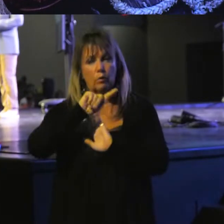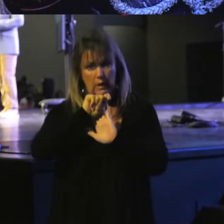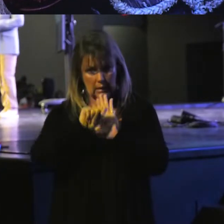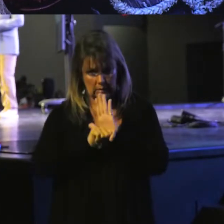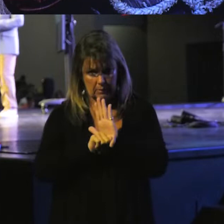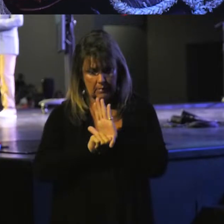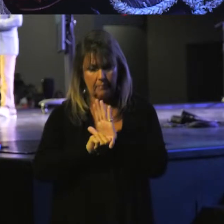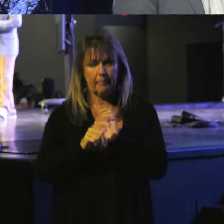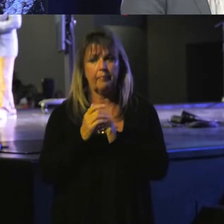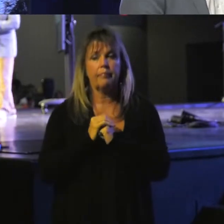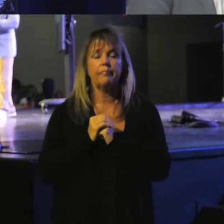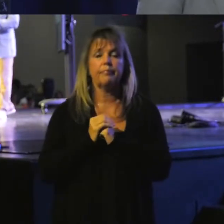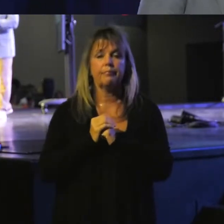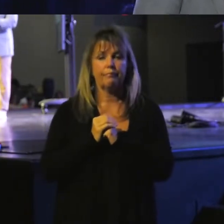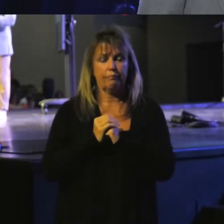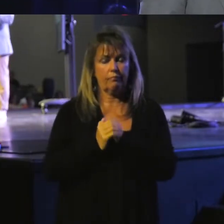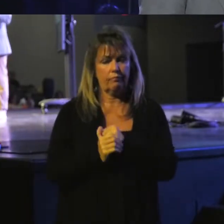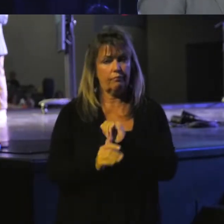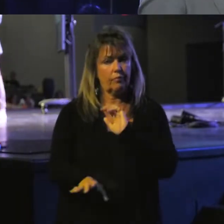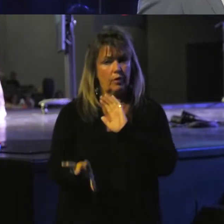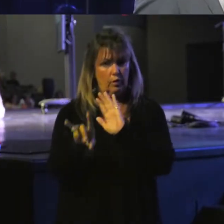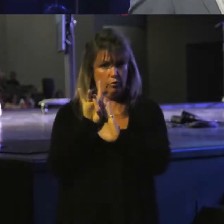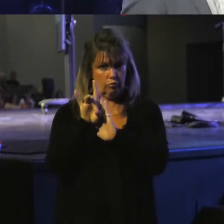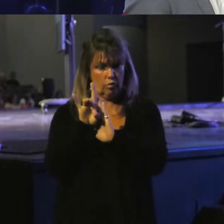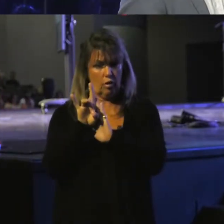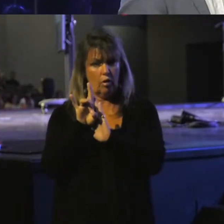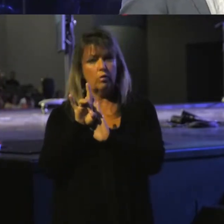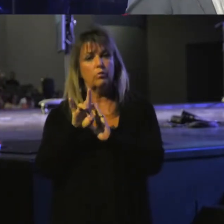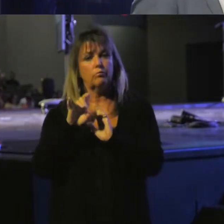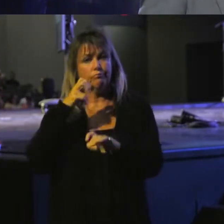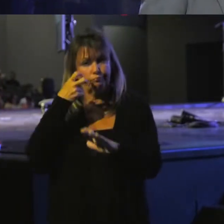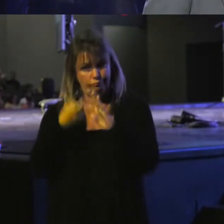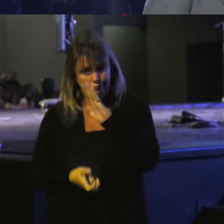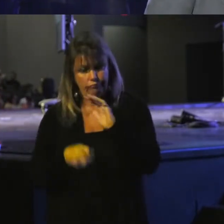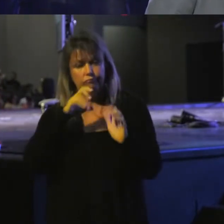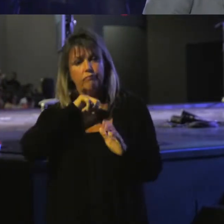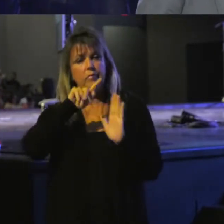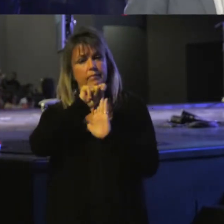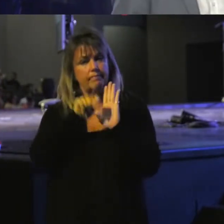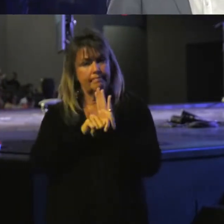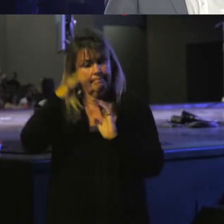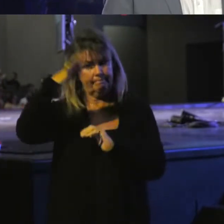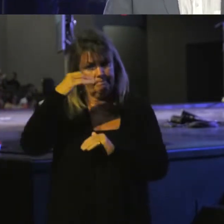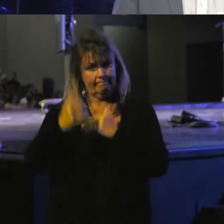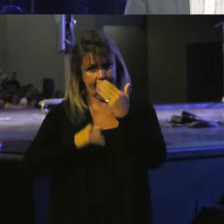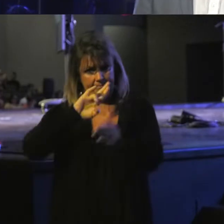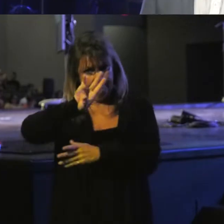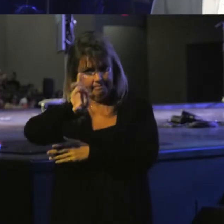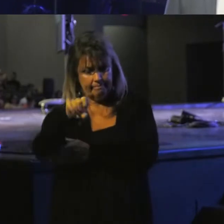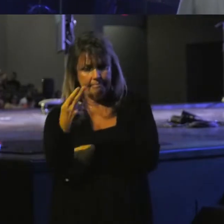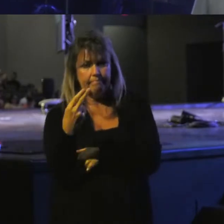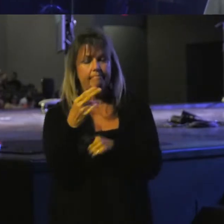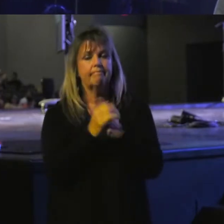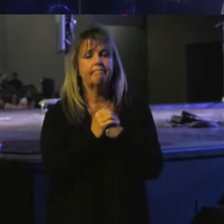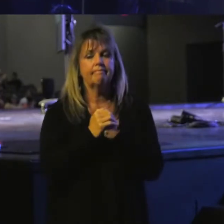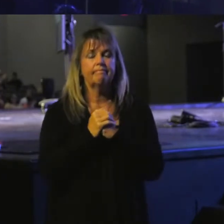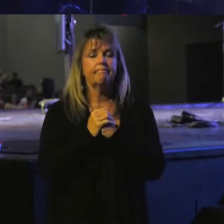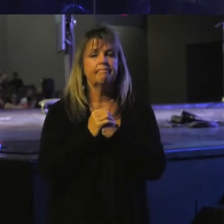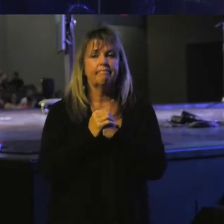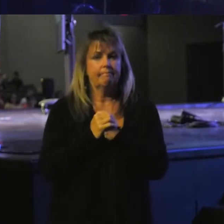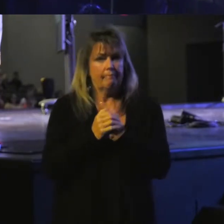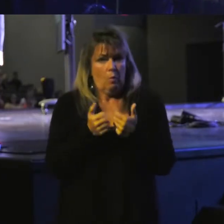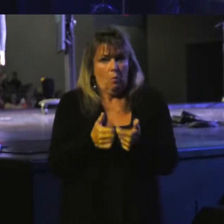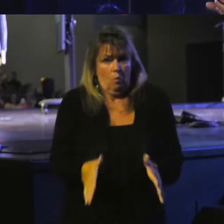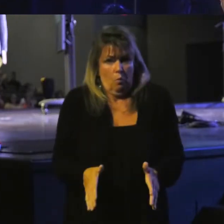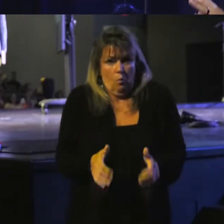Testament. And we chose to go into the Old Testament and to preach through the book of Jeremiah without knowing